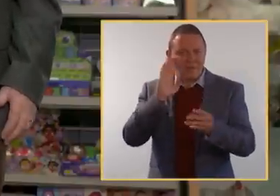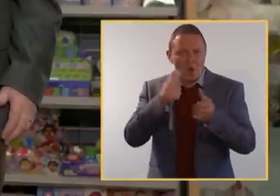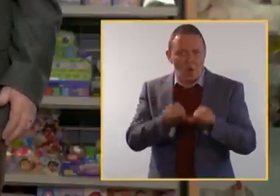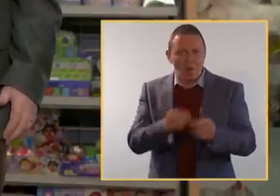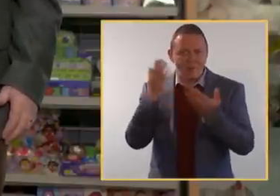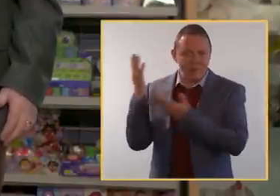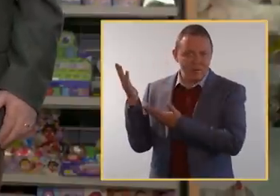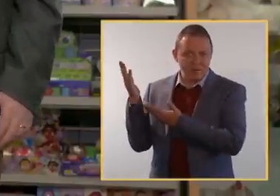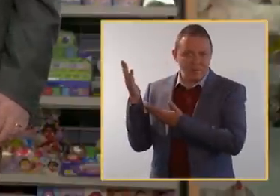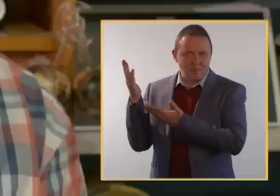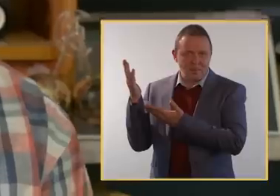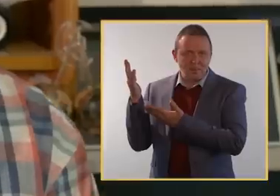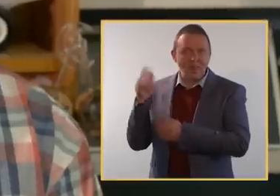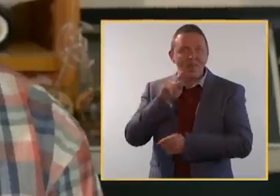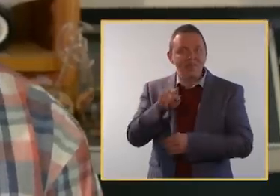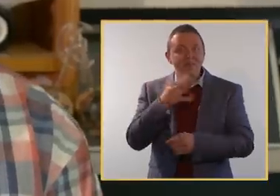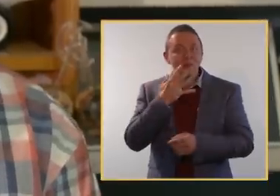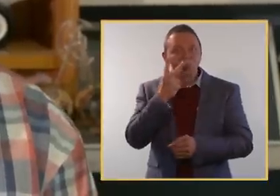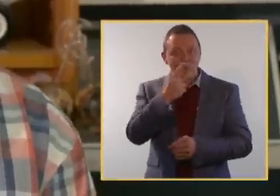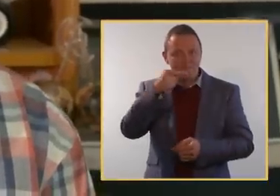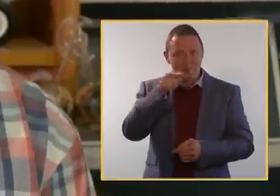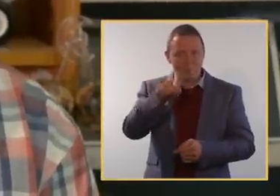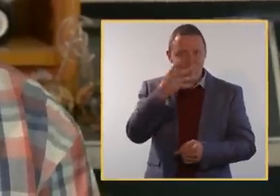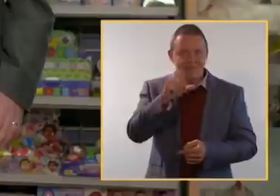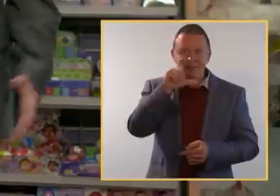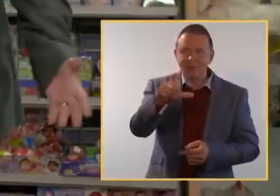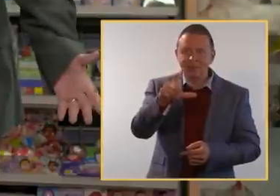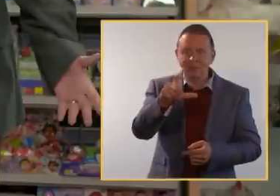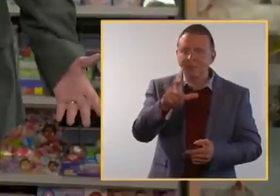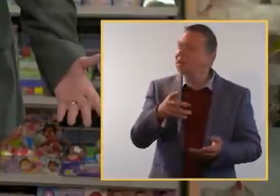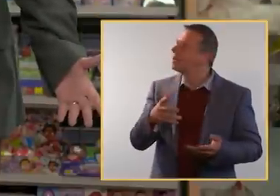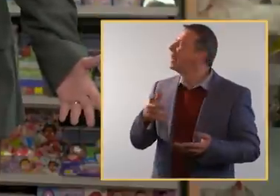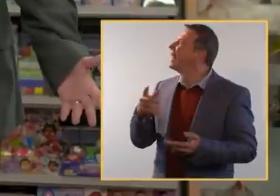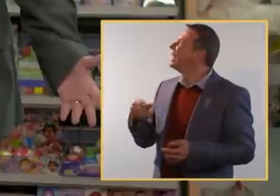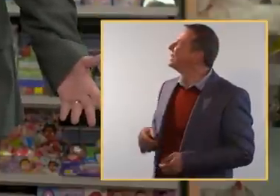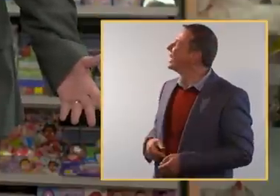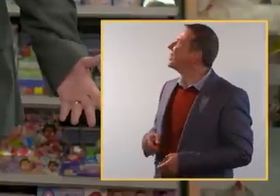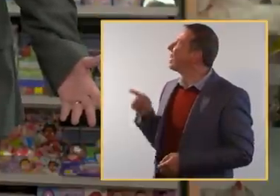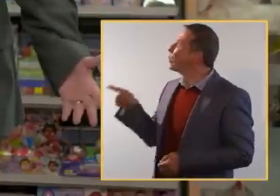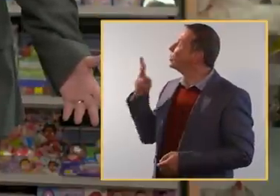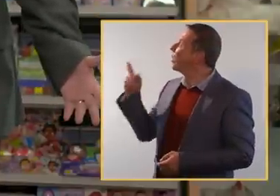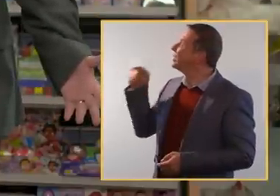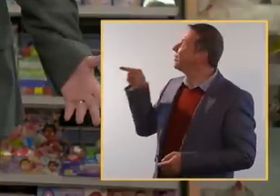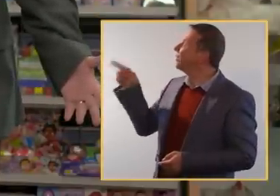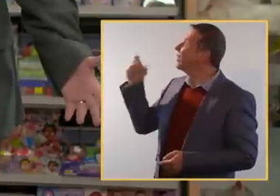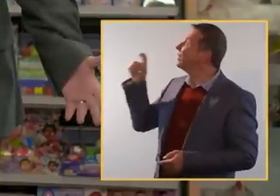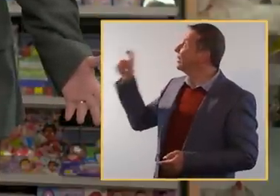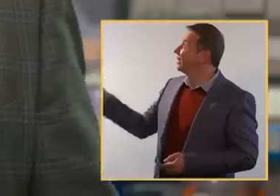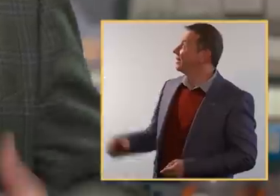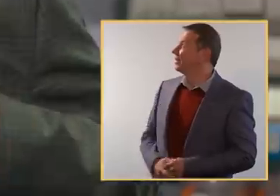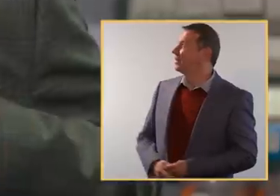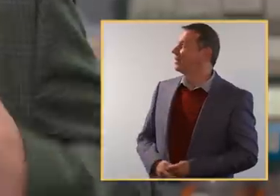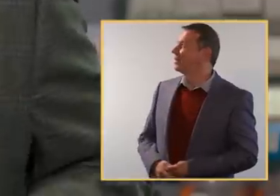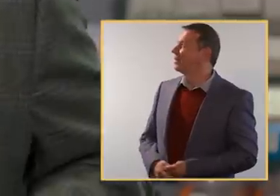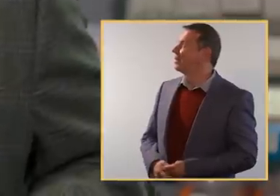the world can sound like this. That'll be $27.50 thanks. He said, that'll be $27.50.